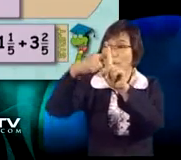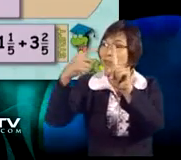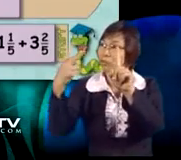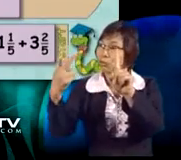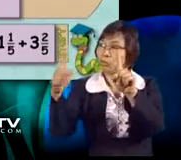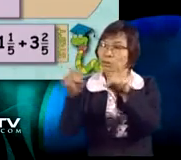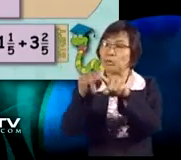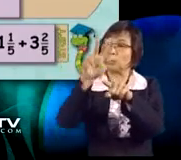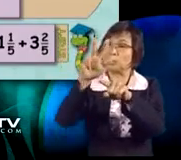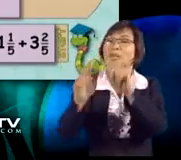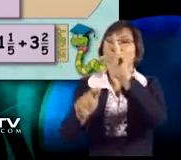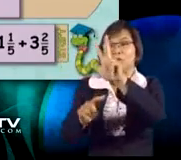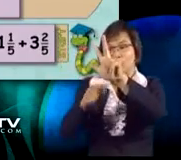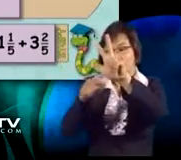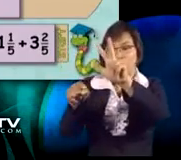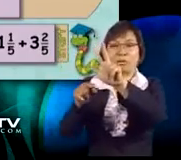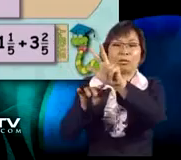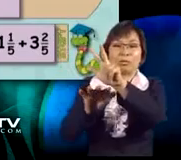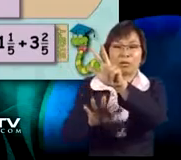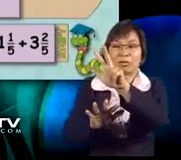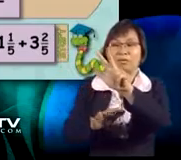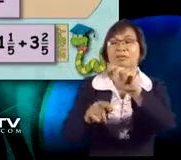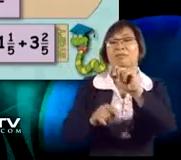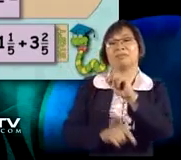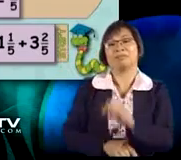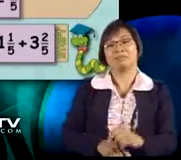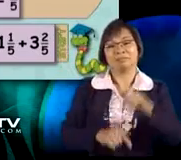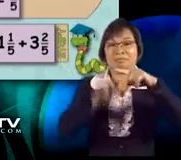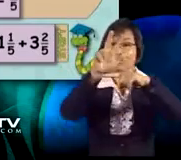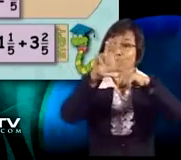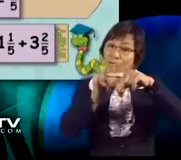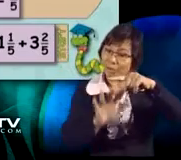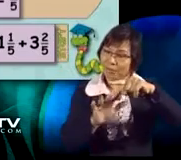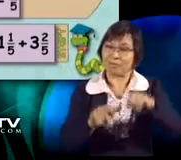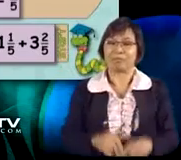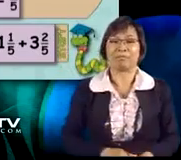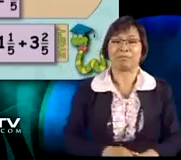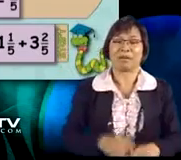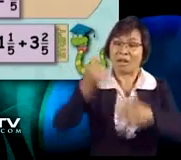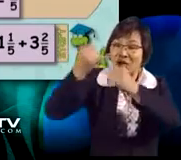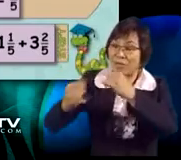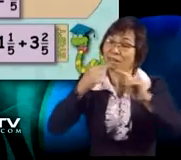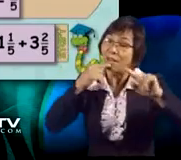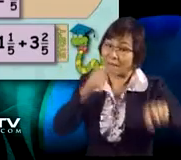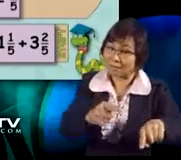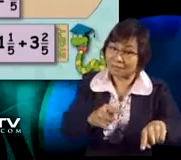the numerators. 1 plus 2 equals 3. That means we get 3 fifths.